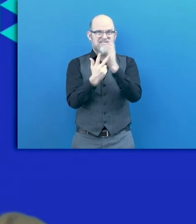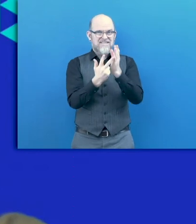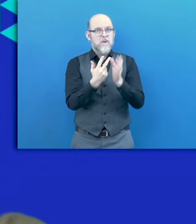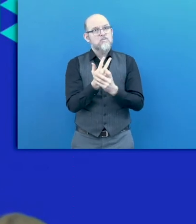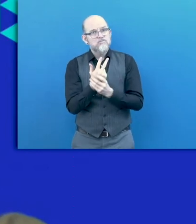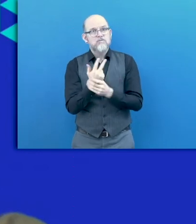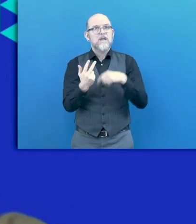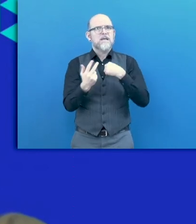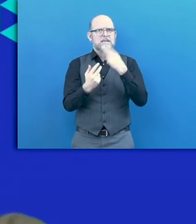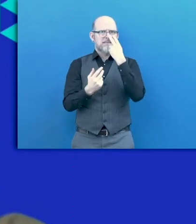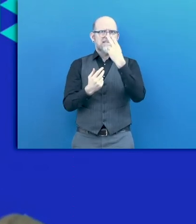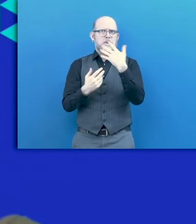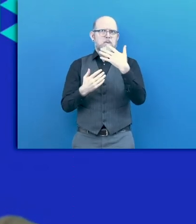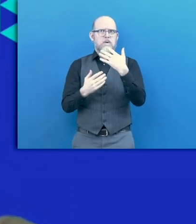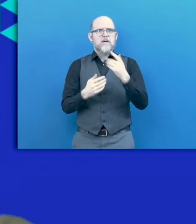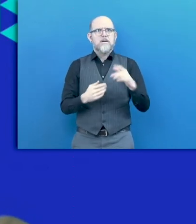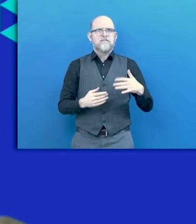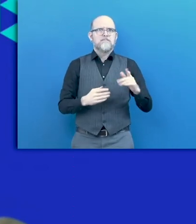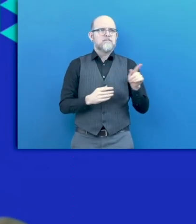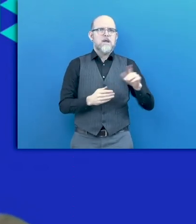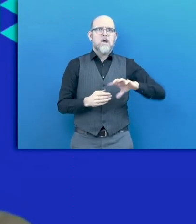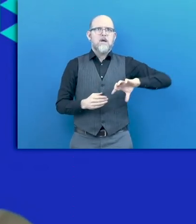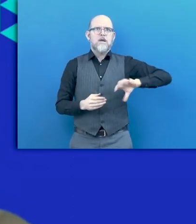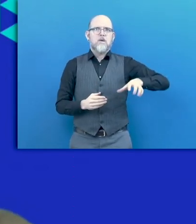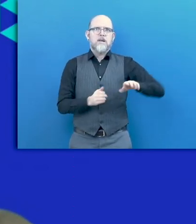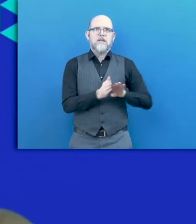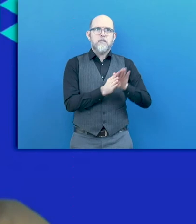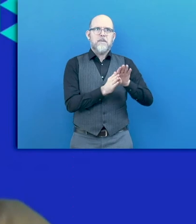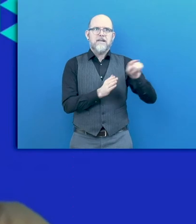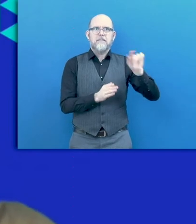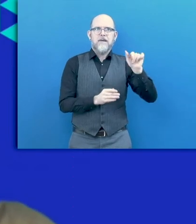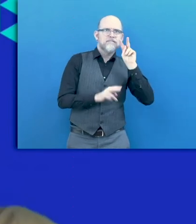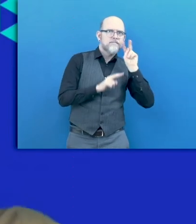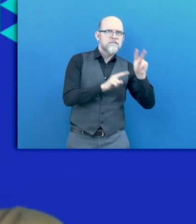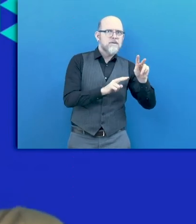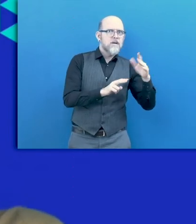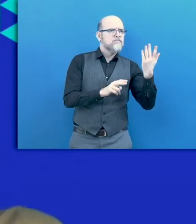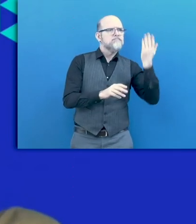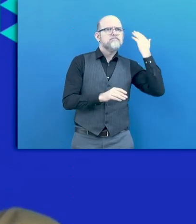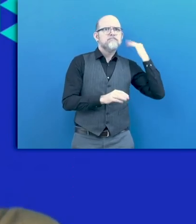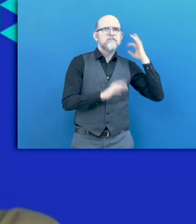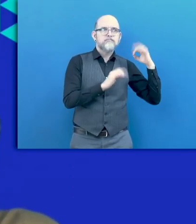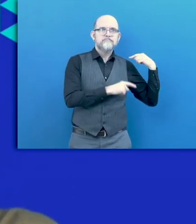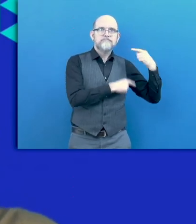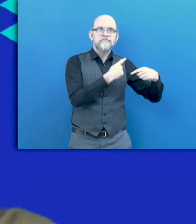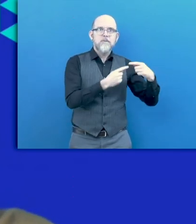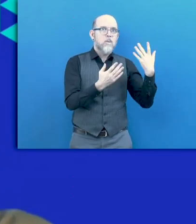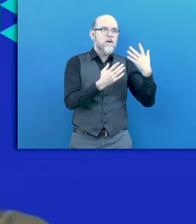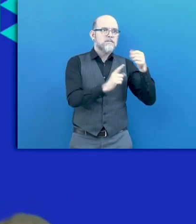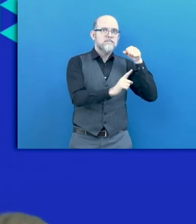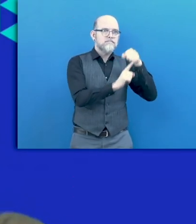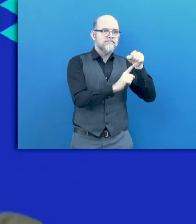the situation in developing countries and also trying to see what has been and what has been the impact of the pandemic on this.